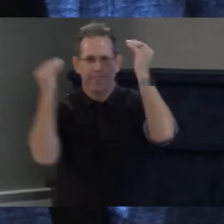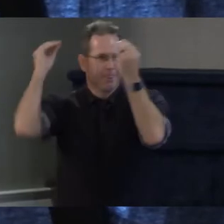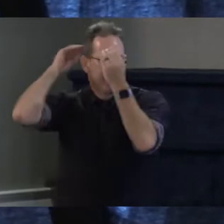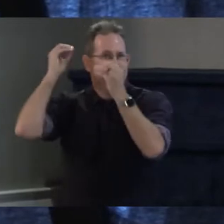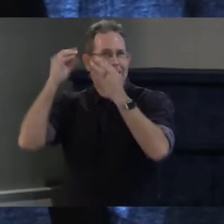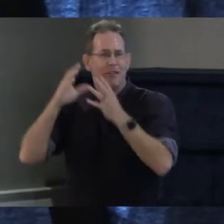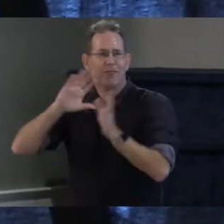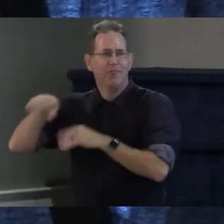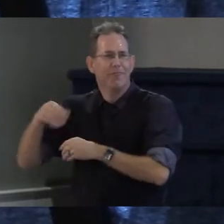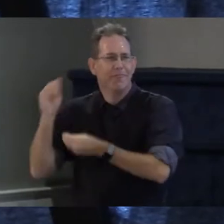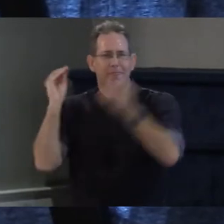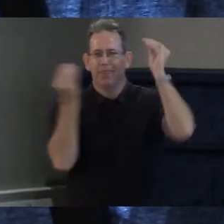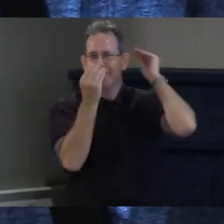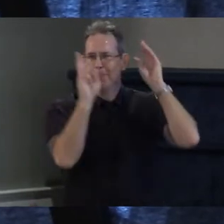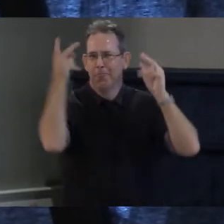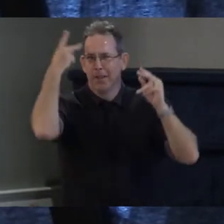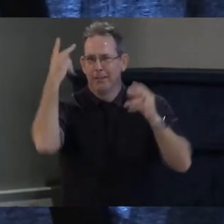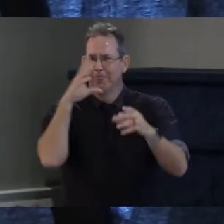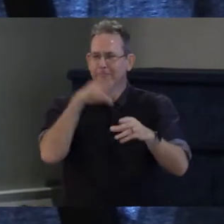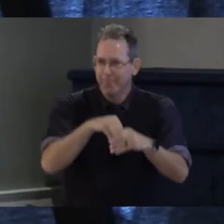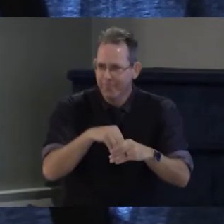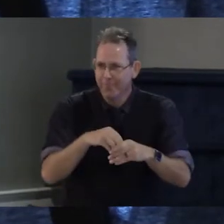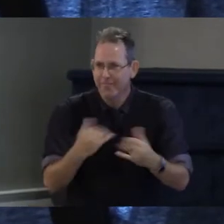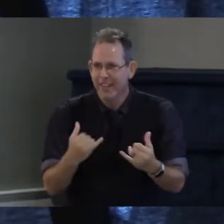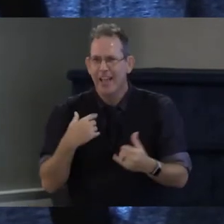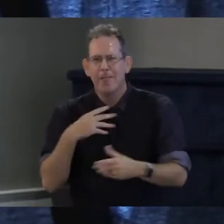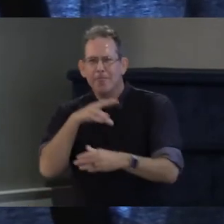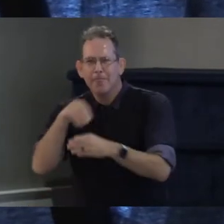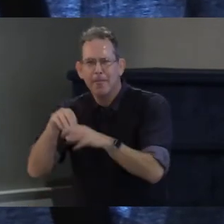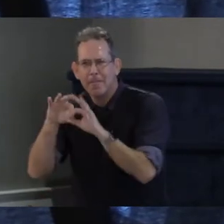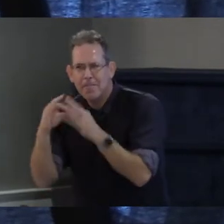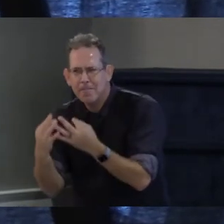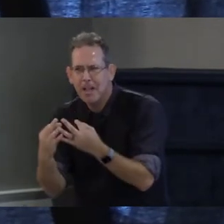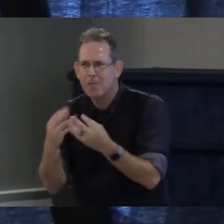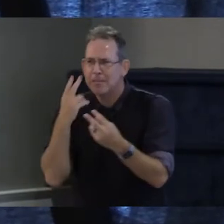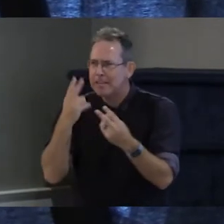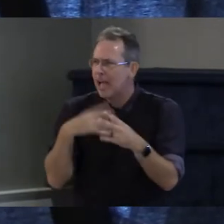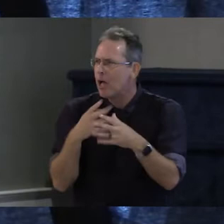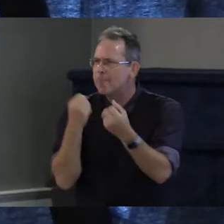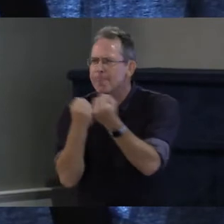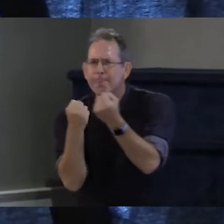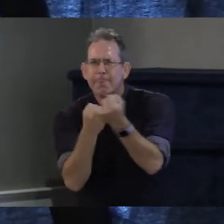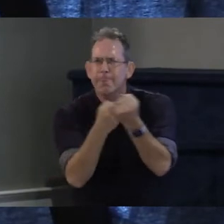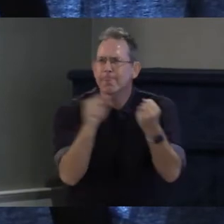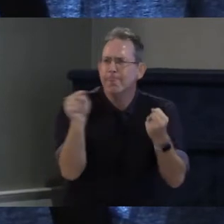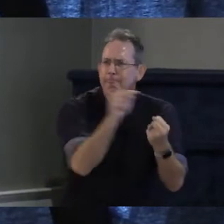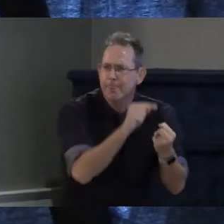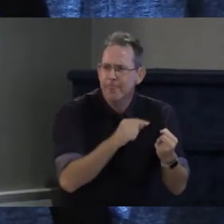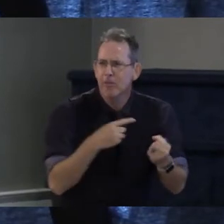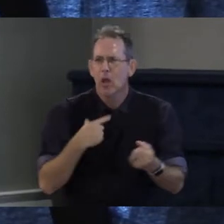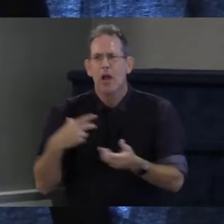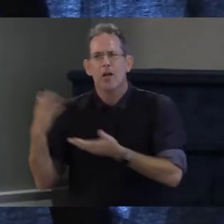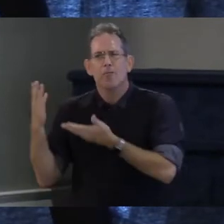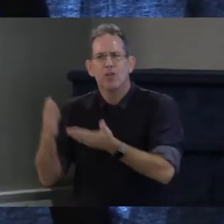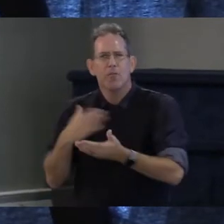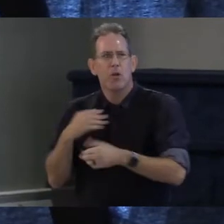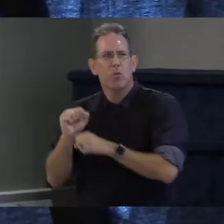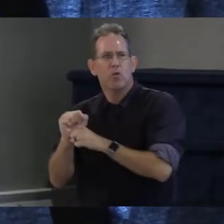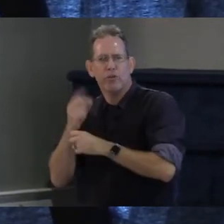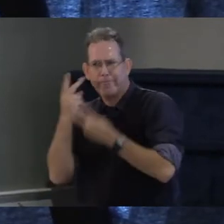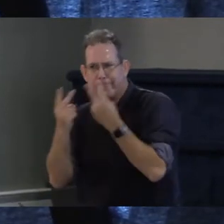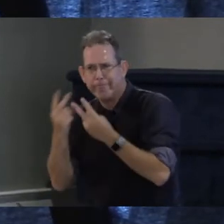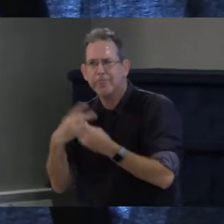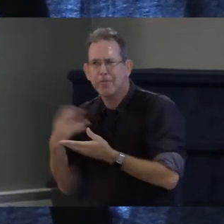classroom and their families and the supports that they need and that is what I brought into my work in the legislature thinking about what